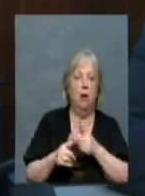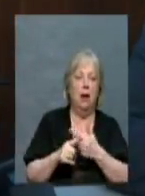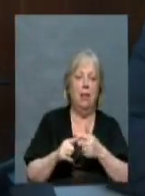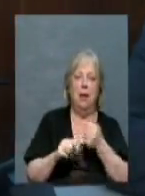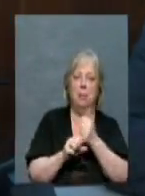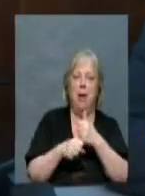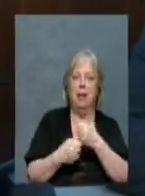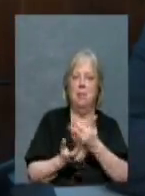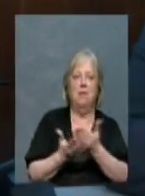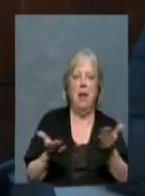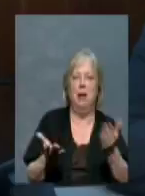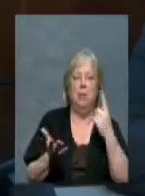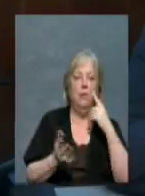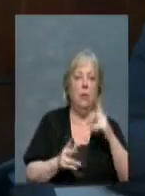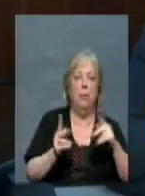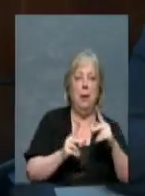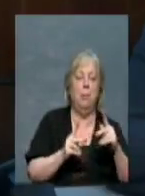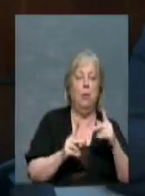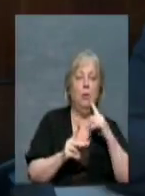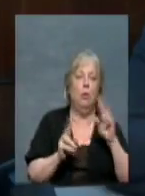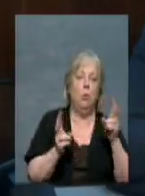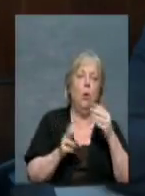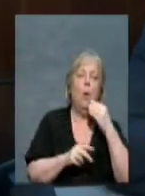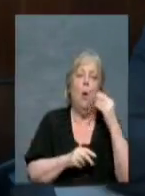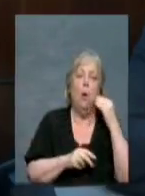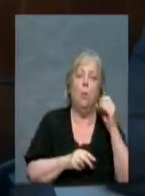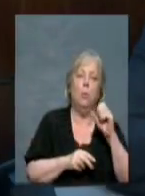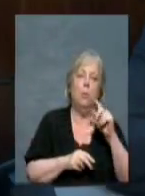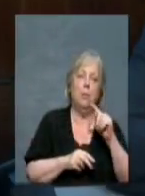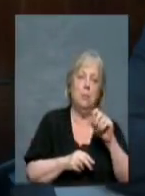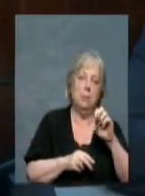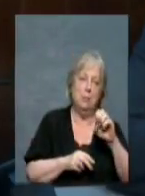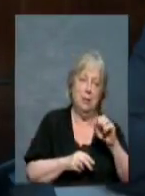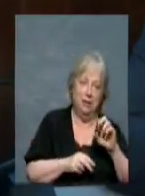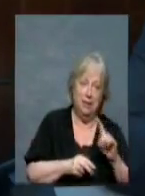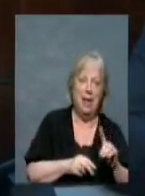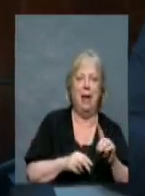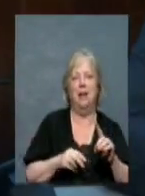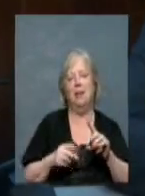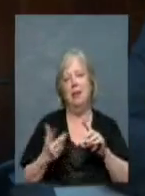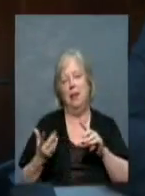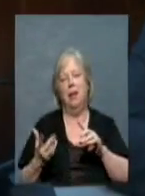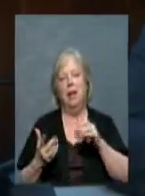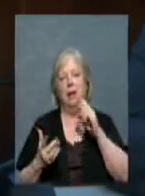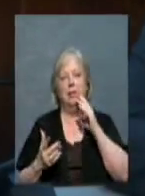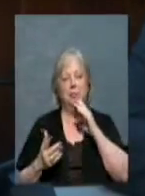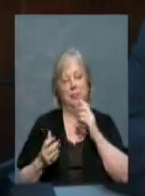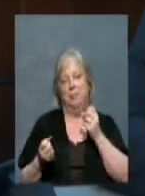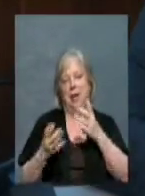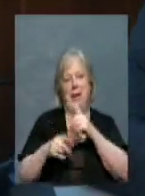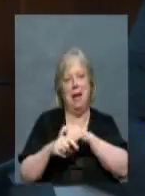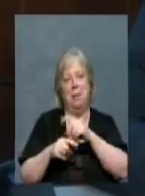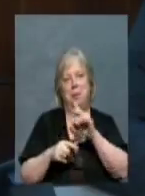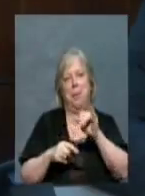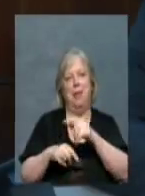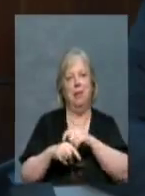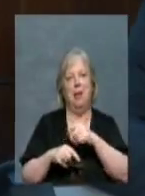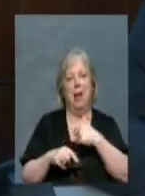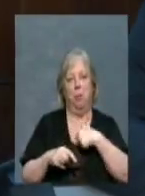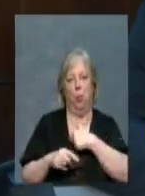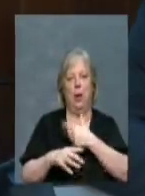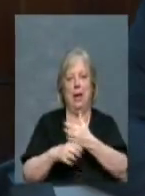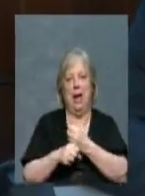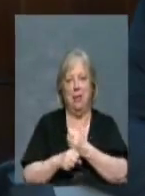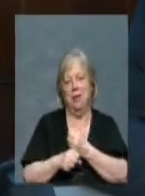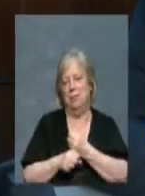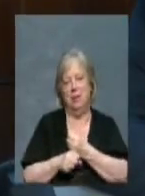homestead them. I mean, that can happen with many of these properties, and it's just that a lot of times by the time they get to us, they're so far gone, there's really